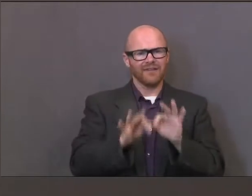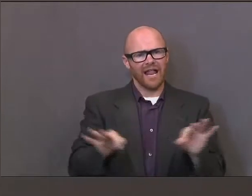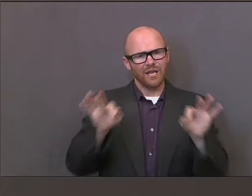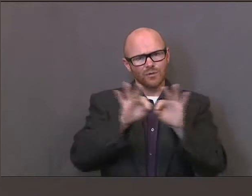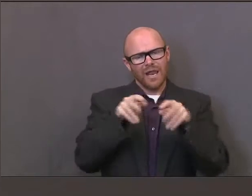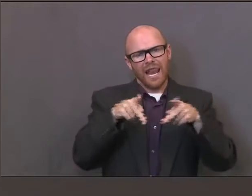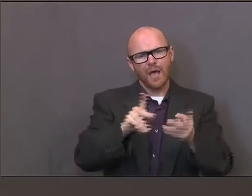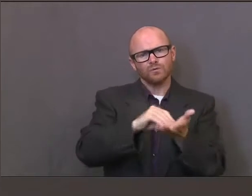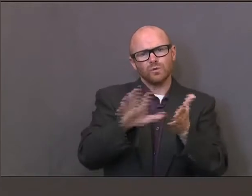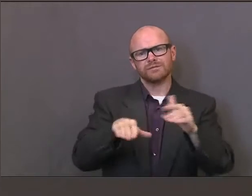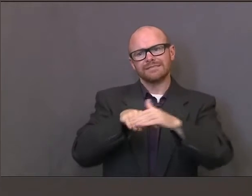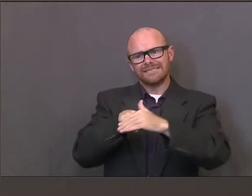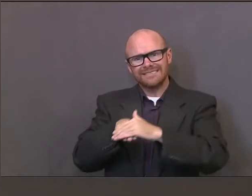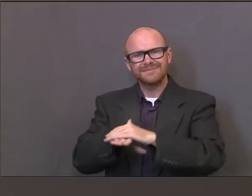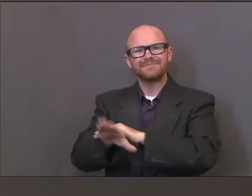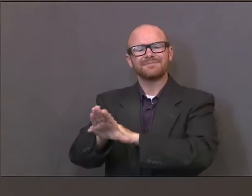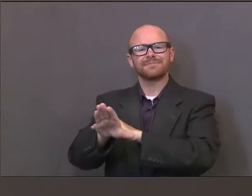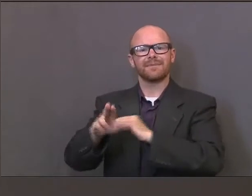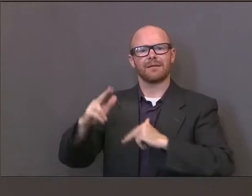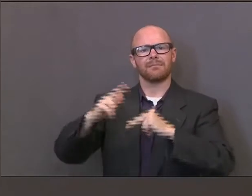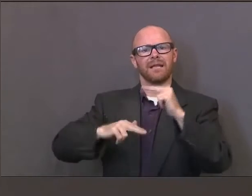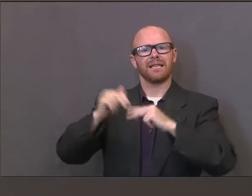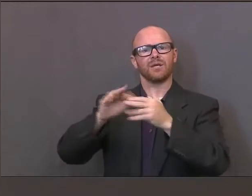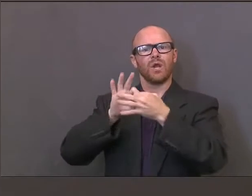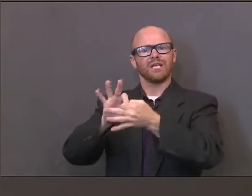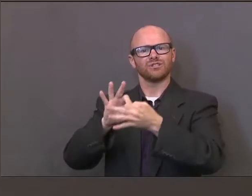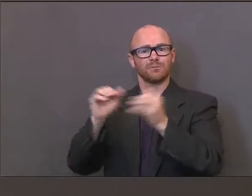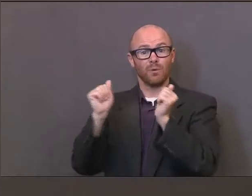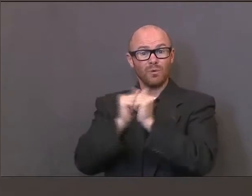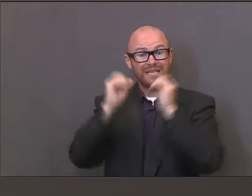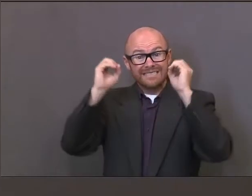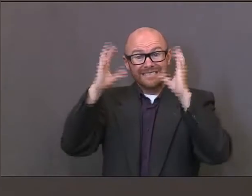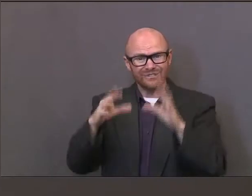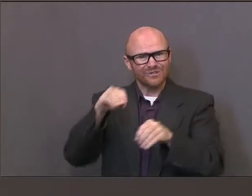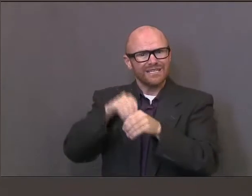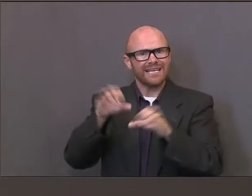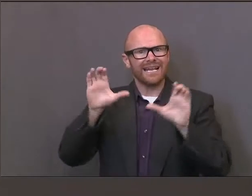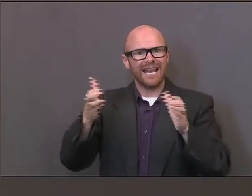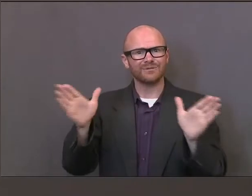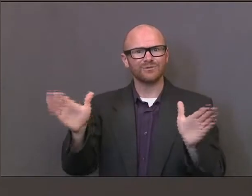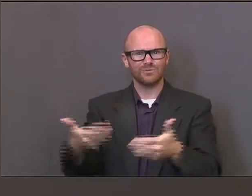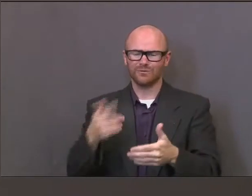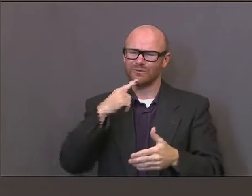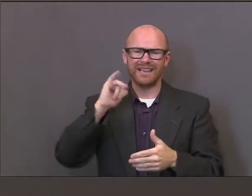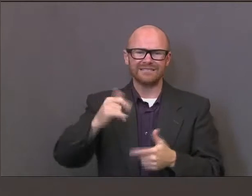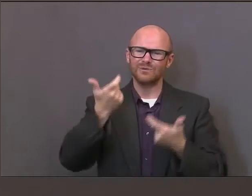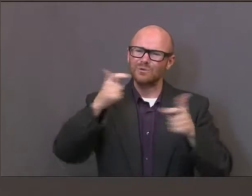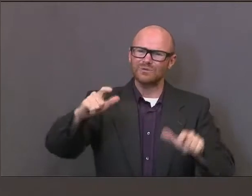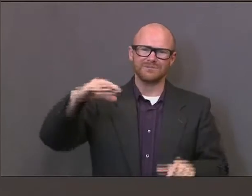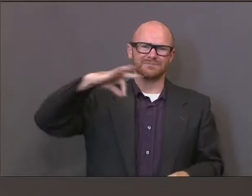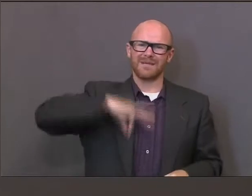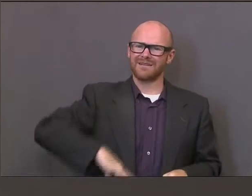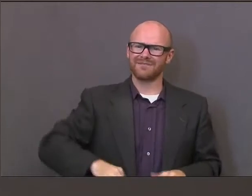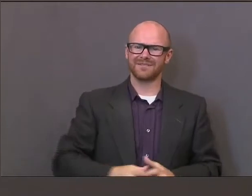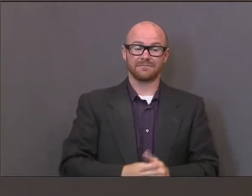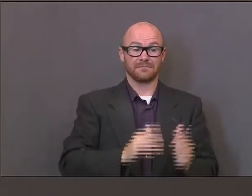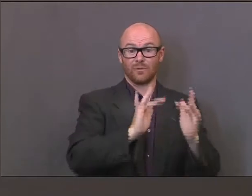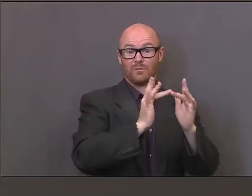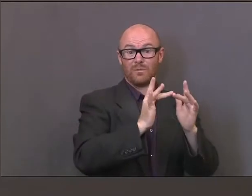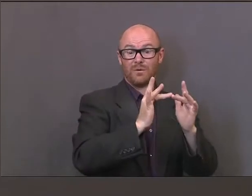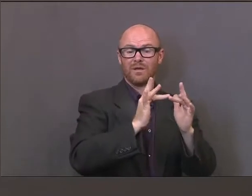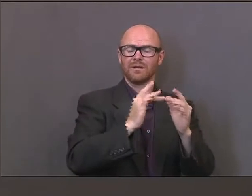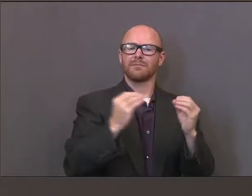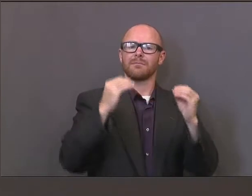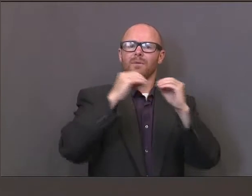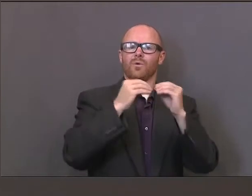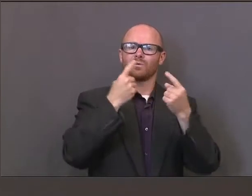opportunity to begin to build a relationship with their teacher or teachers in person. Remote learning can be more successful when those